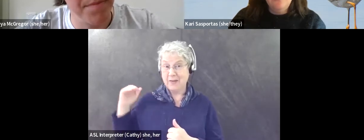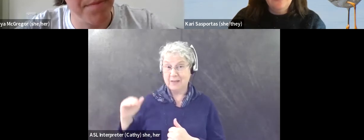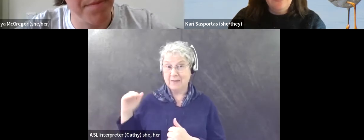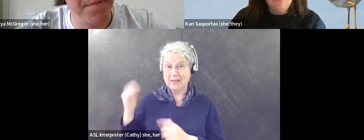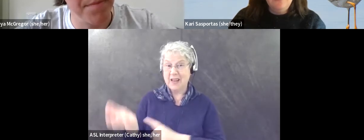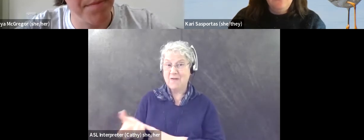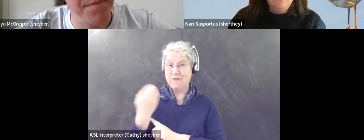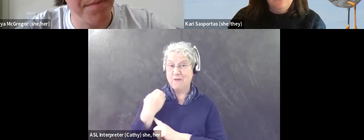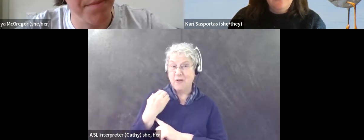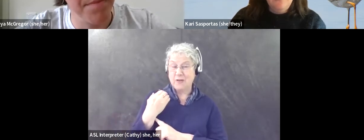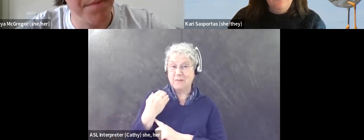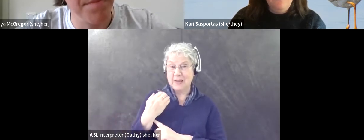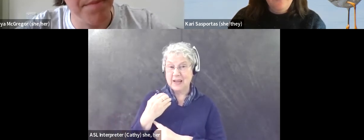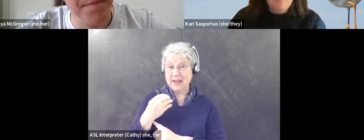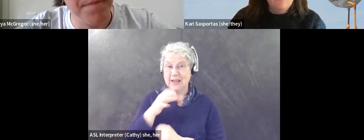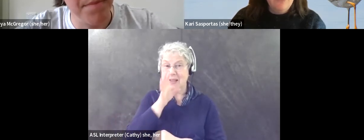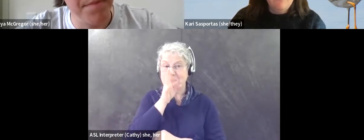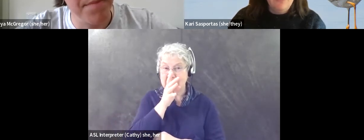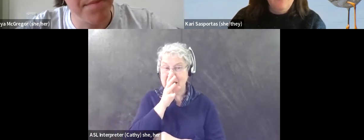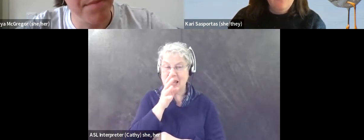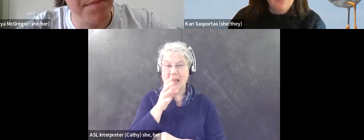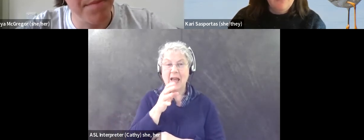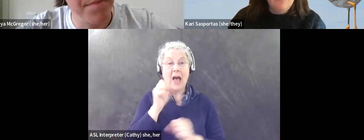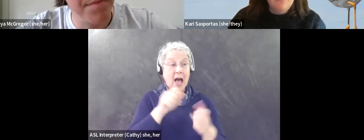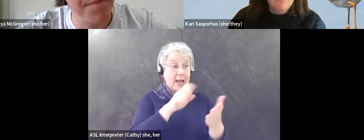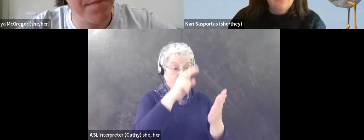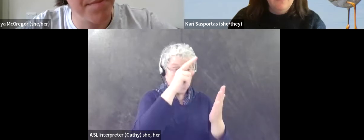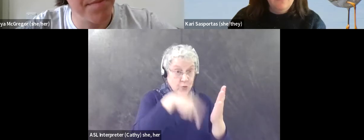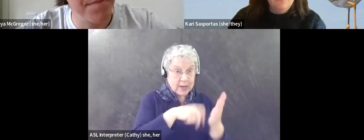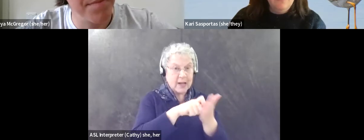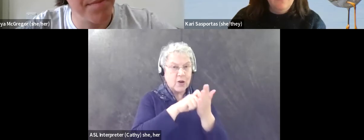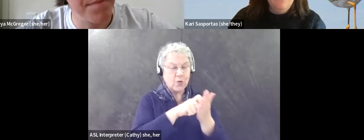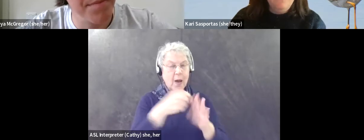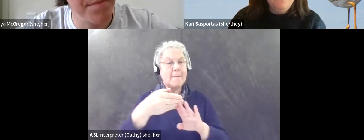quite late. I could read and write before I could talk.